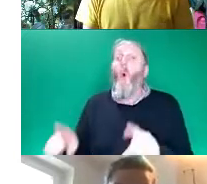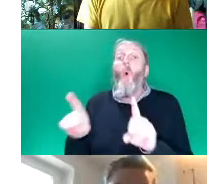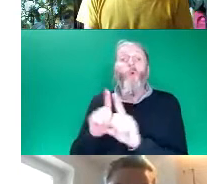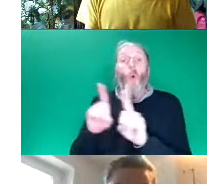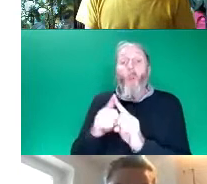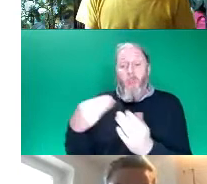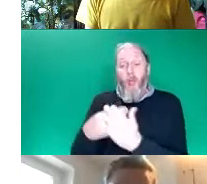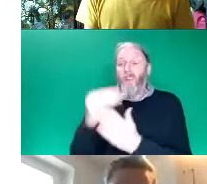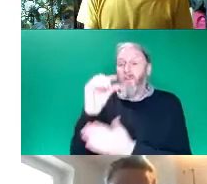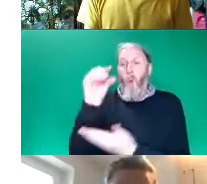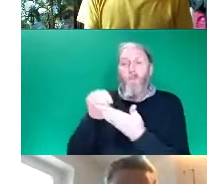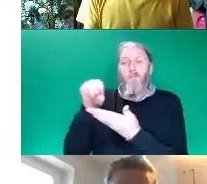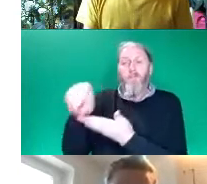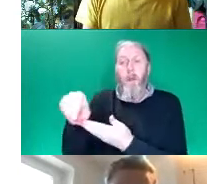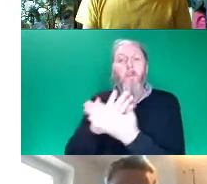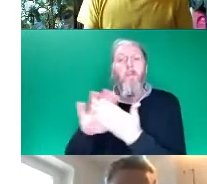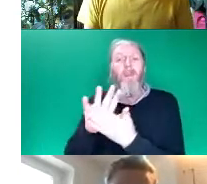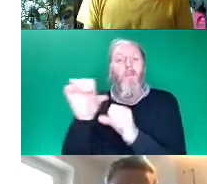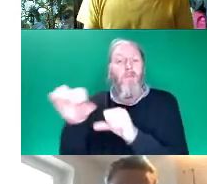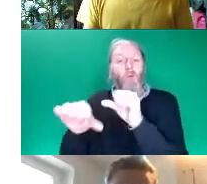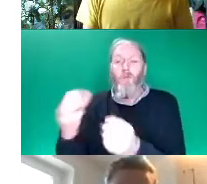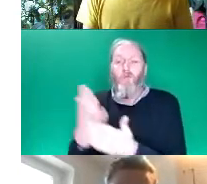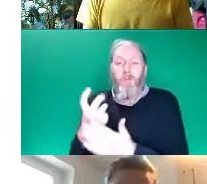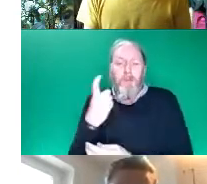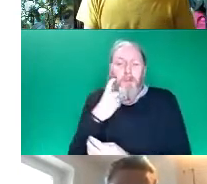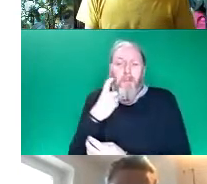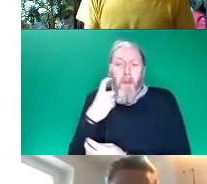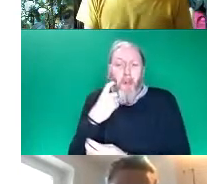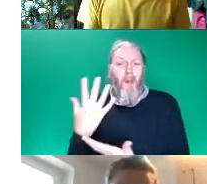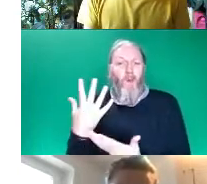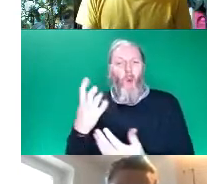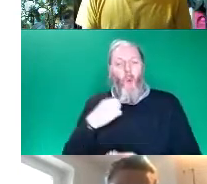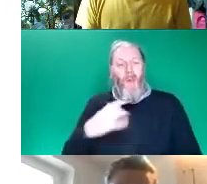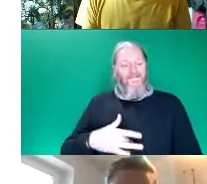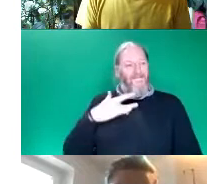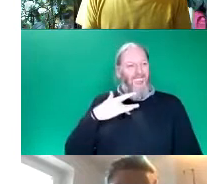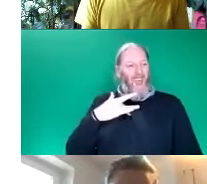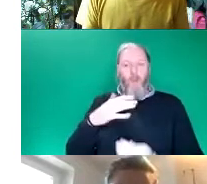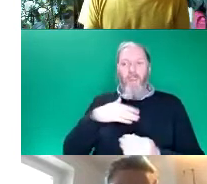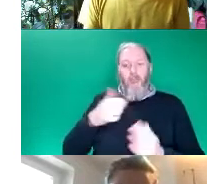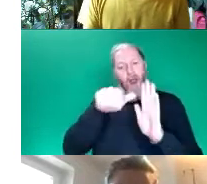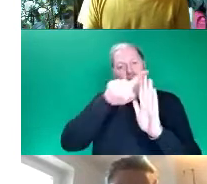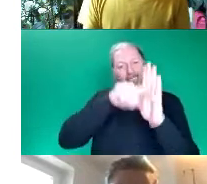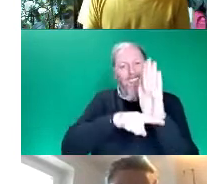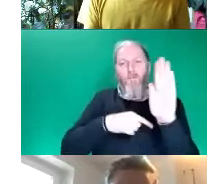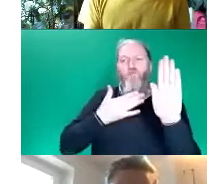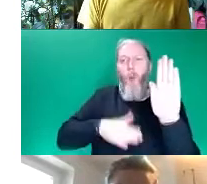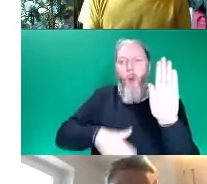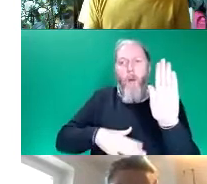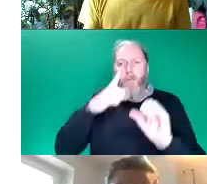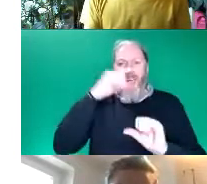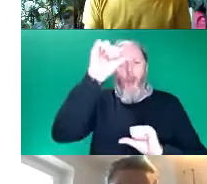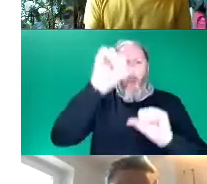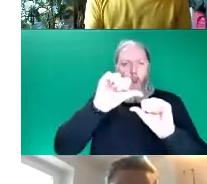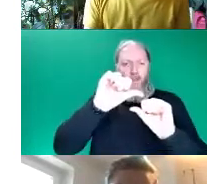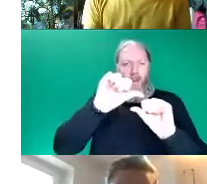and that we felt comfortable reducing the requirements normally attached to funding. The reporting